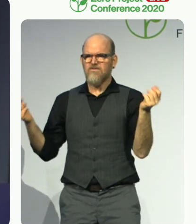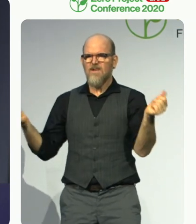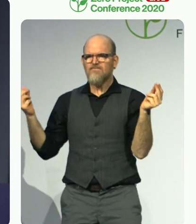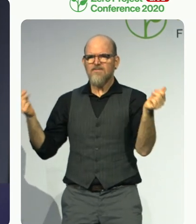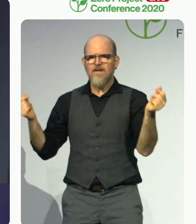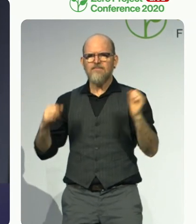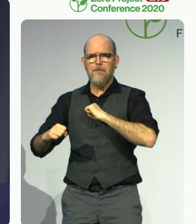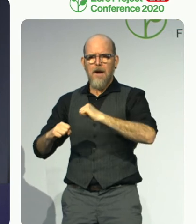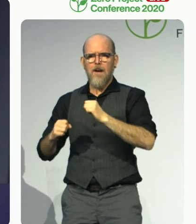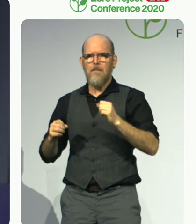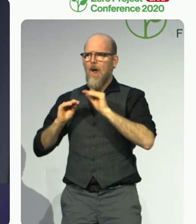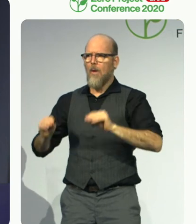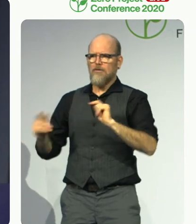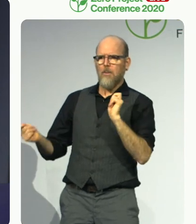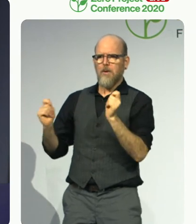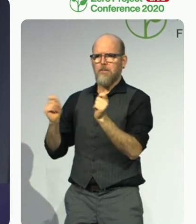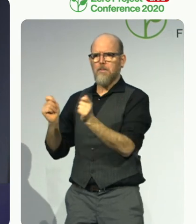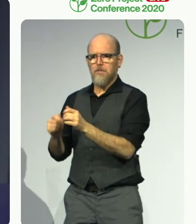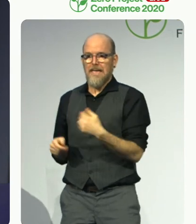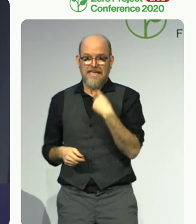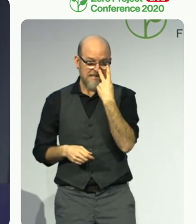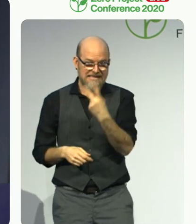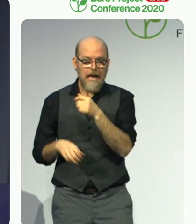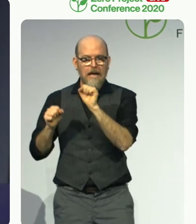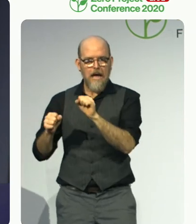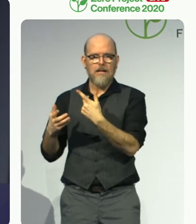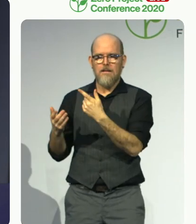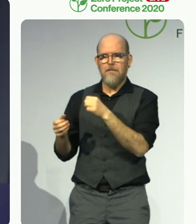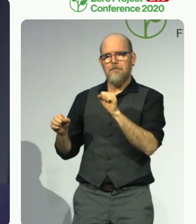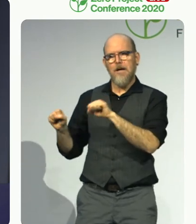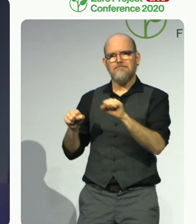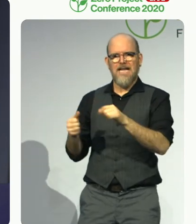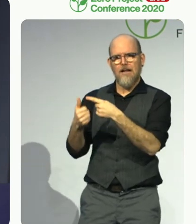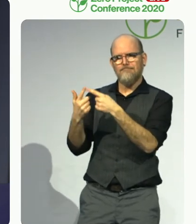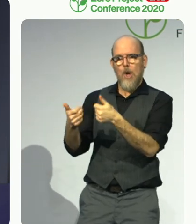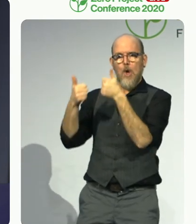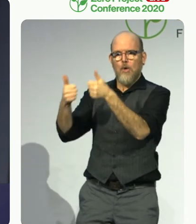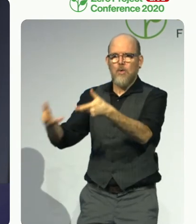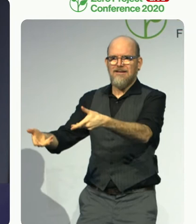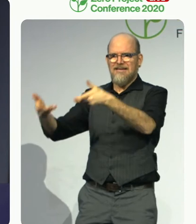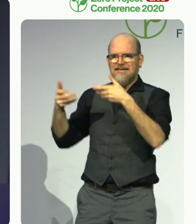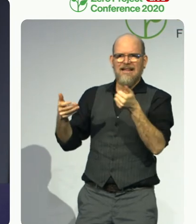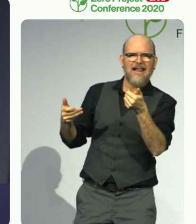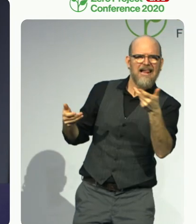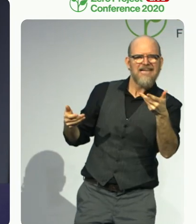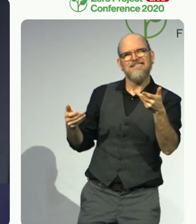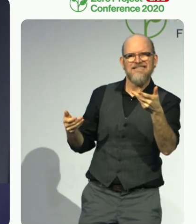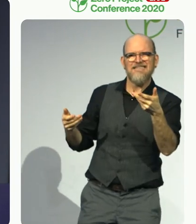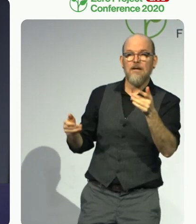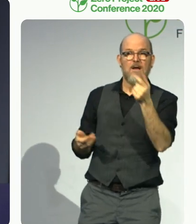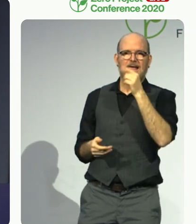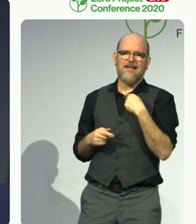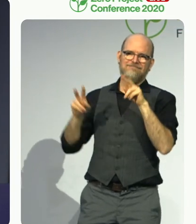opportunities, but also challenges. Digitalization for example. Okay. New openings,